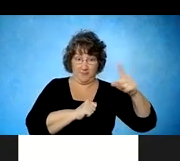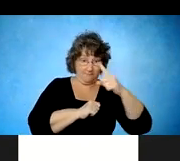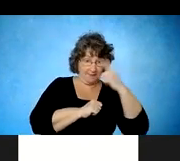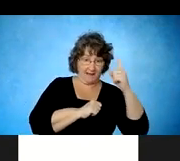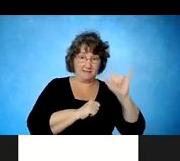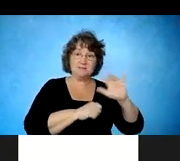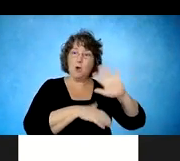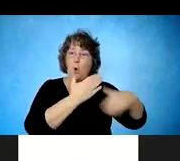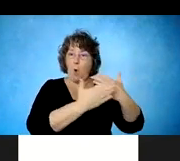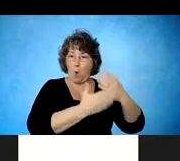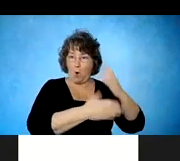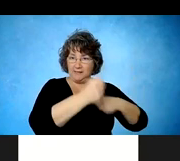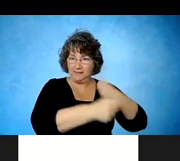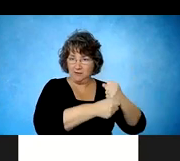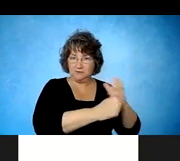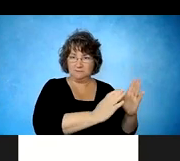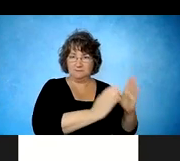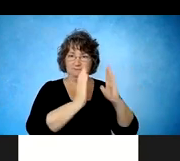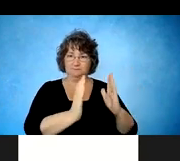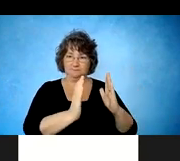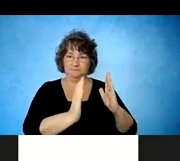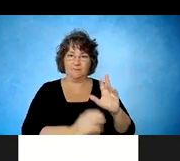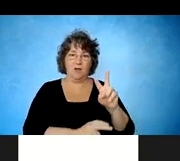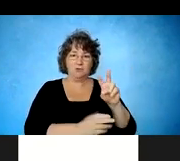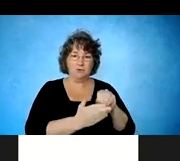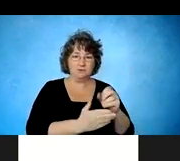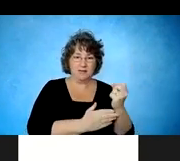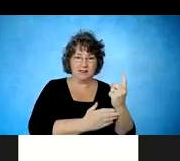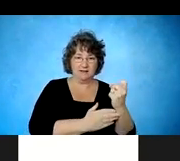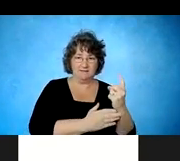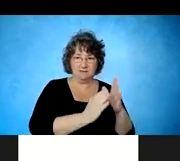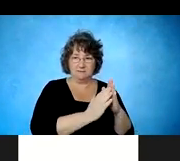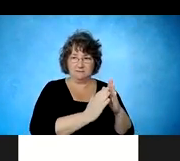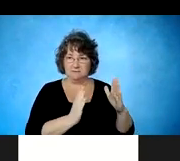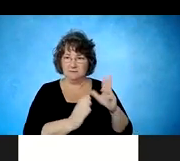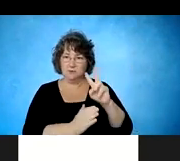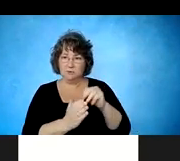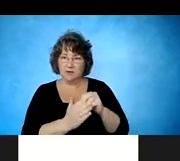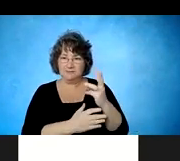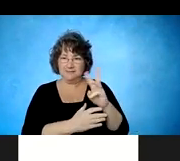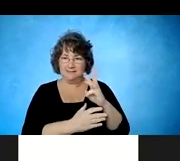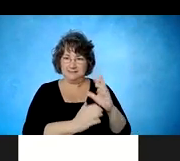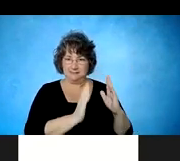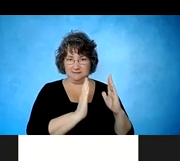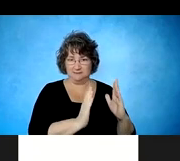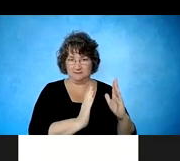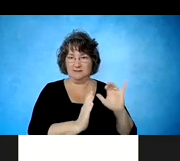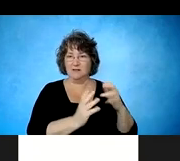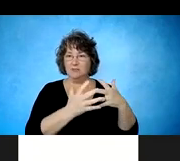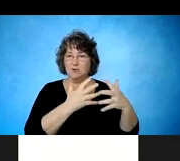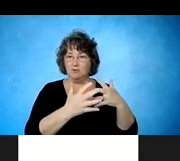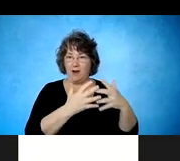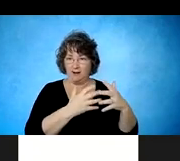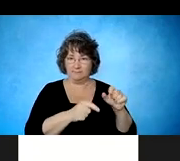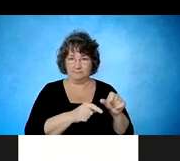Um, so this time period reflects when we were coming out of the great recession. As well as, um, the employment data